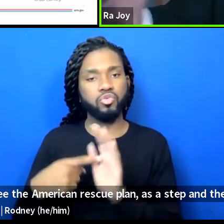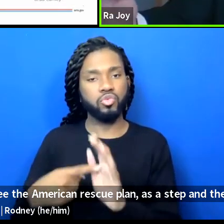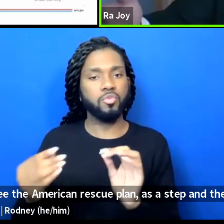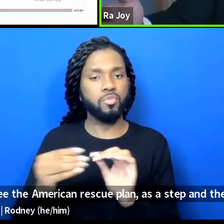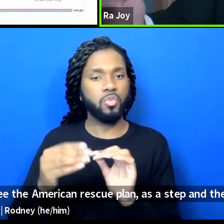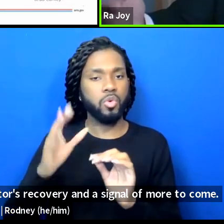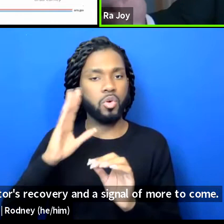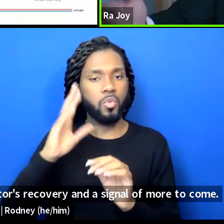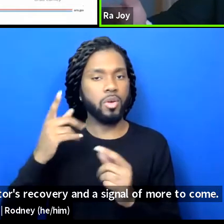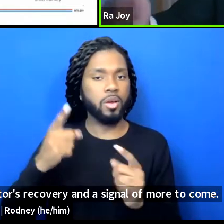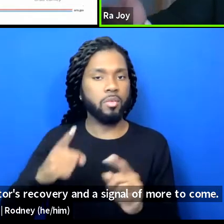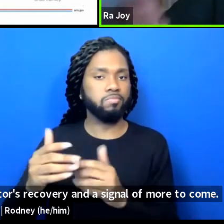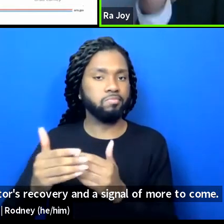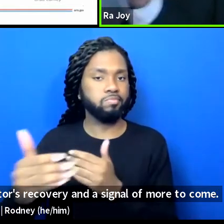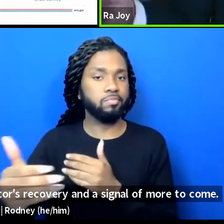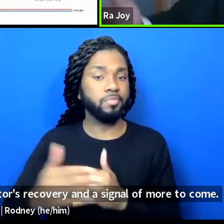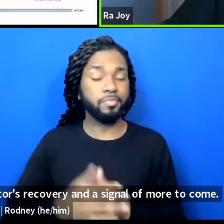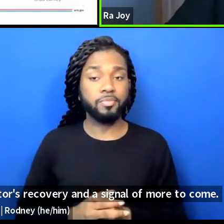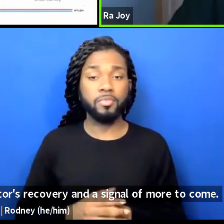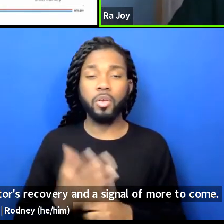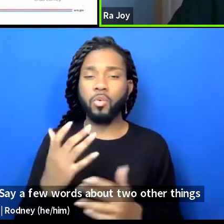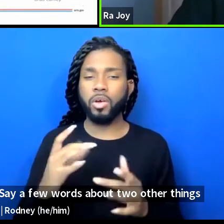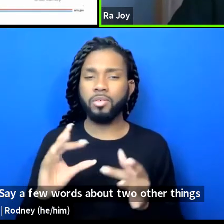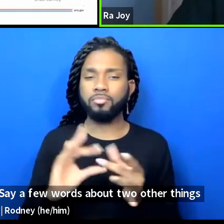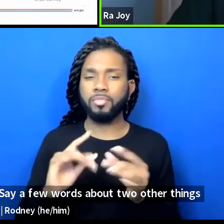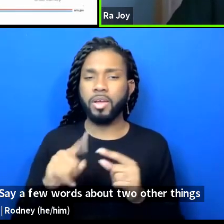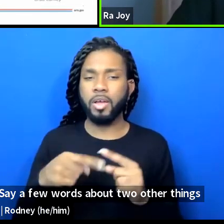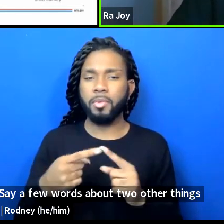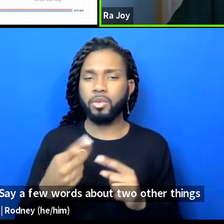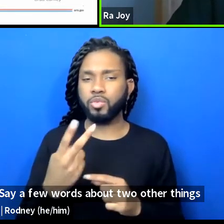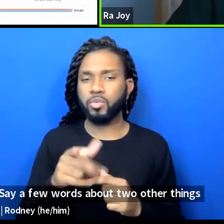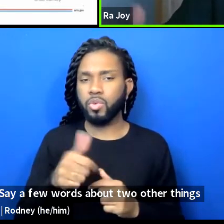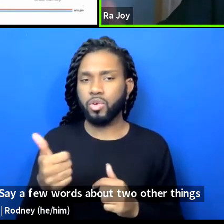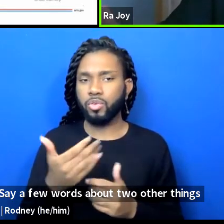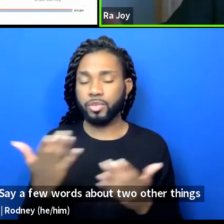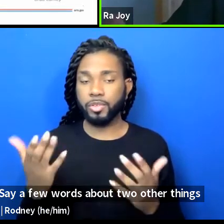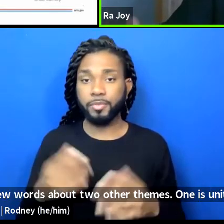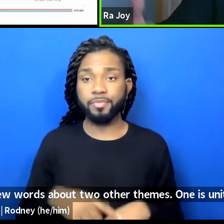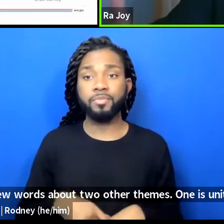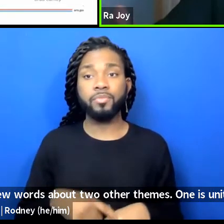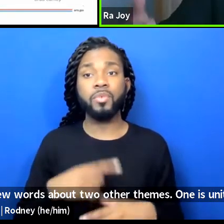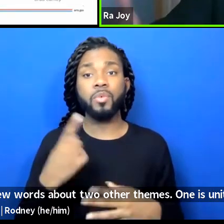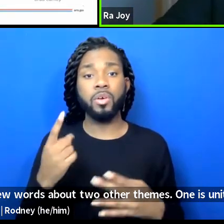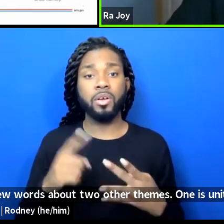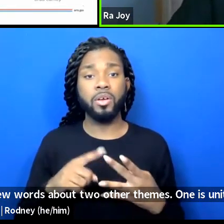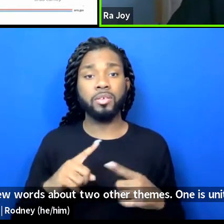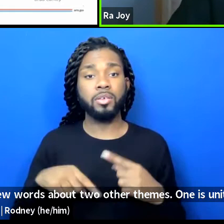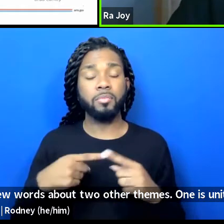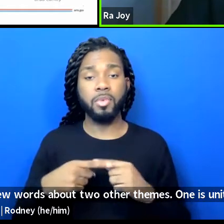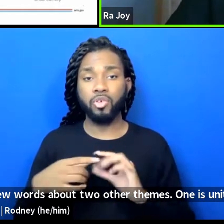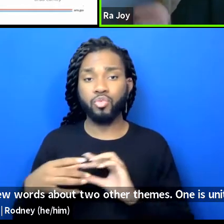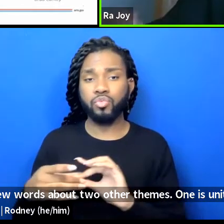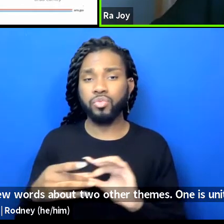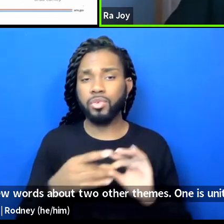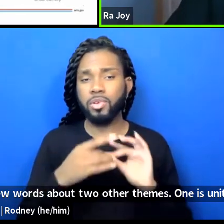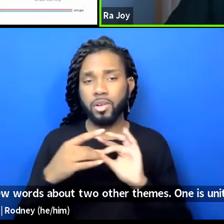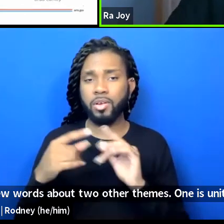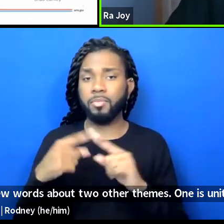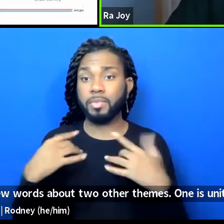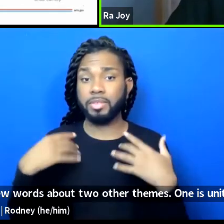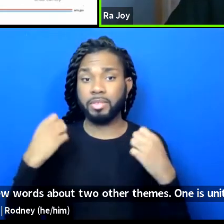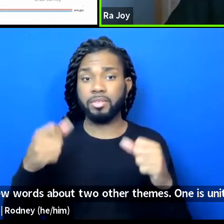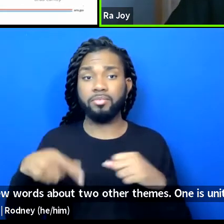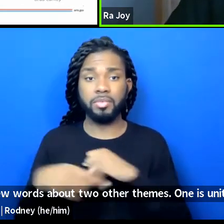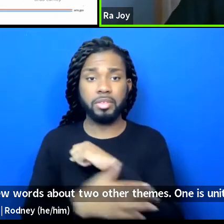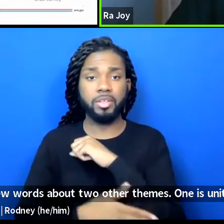I'll say a few words about two other themes. One is uniting and healing the nation. This is really thinking